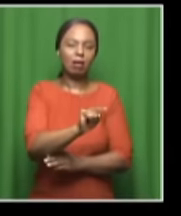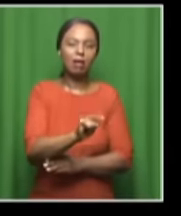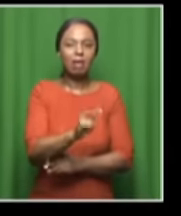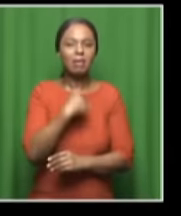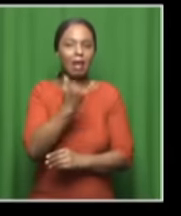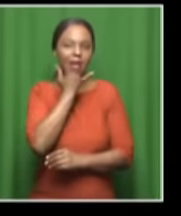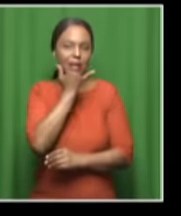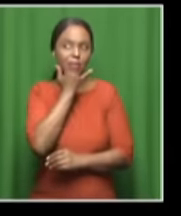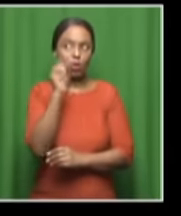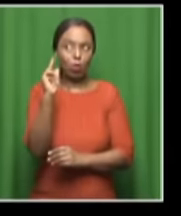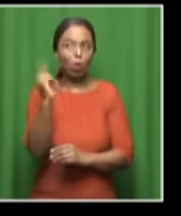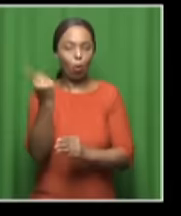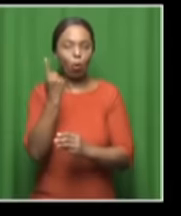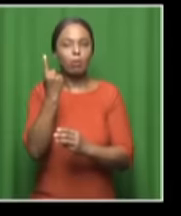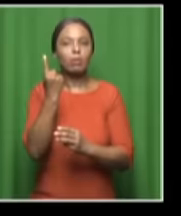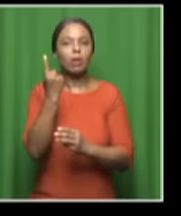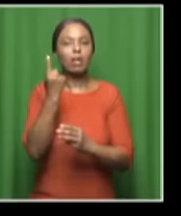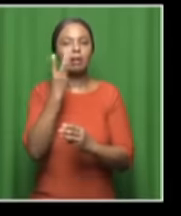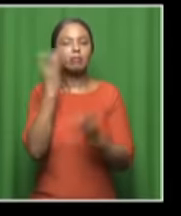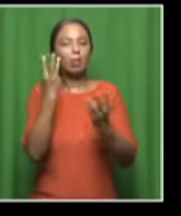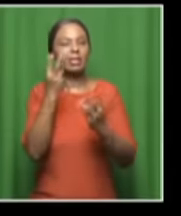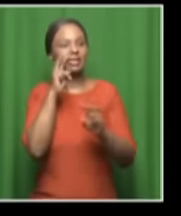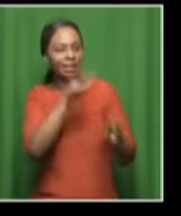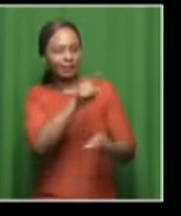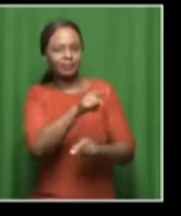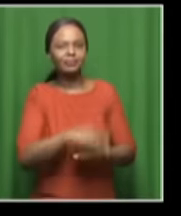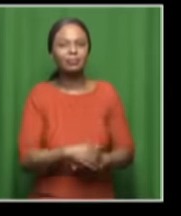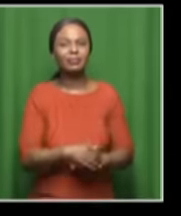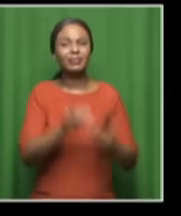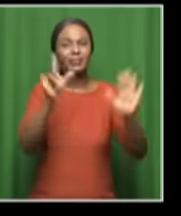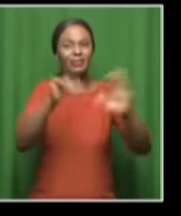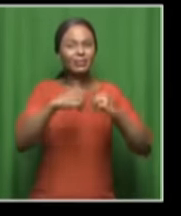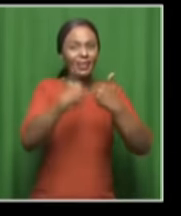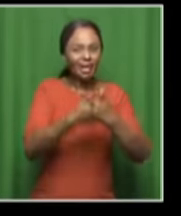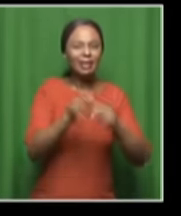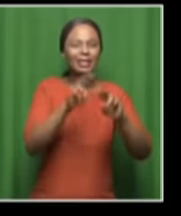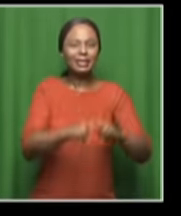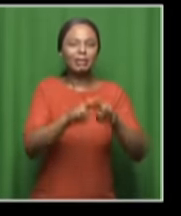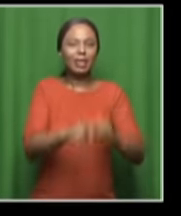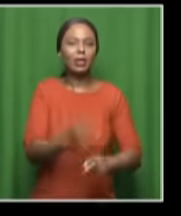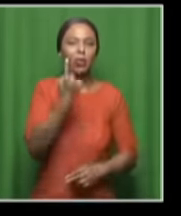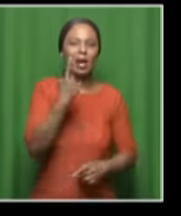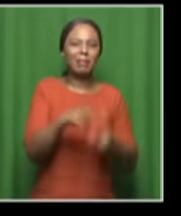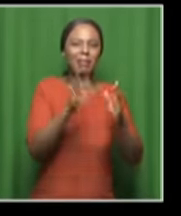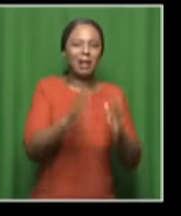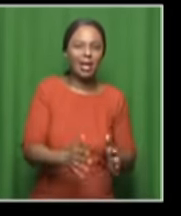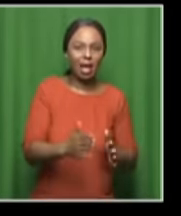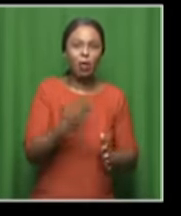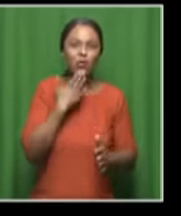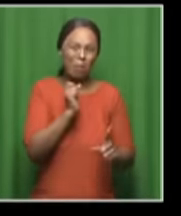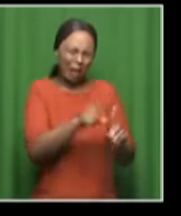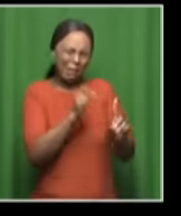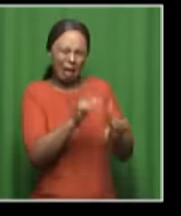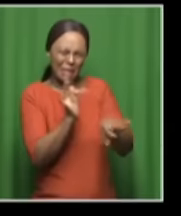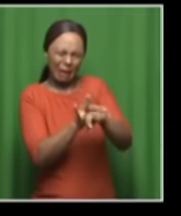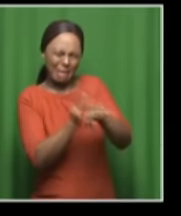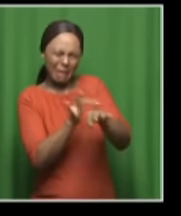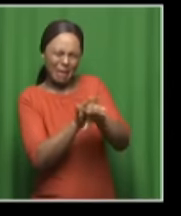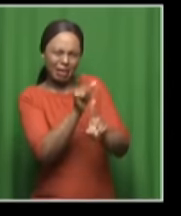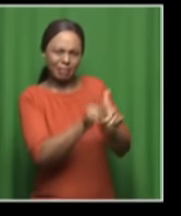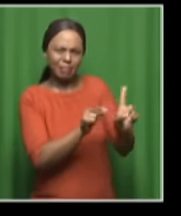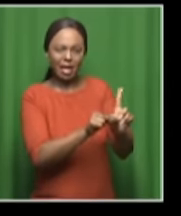we are seeing that. Otherwise, it's a lot. mean, seven games to be depending on one player who's a key player or a top player for your country,